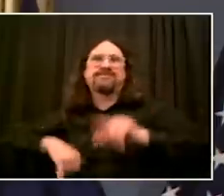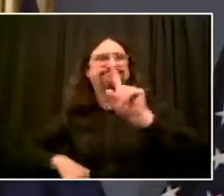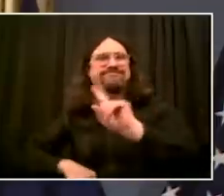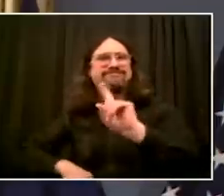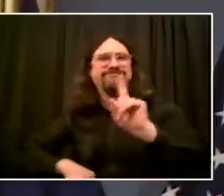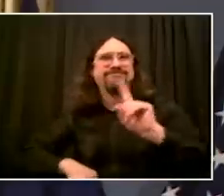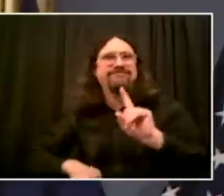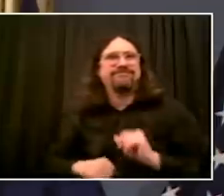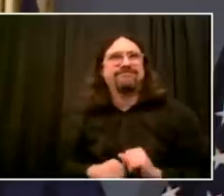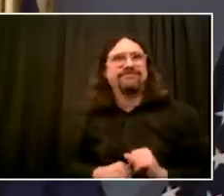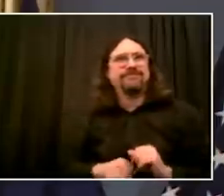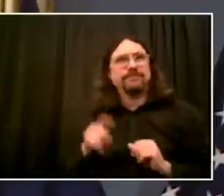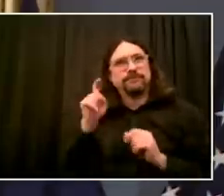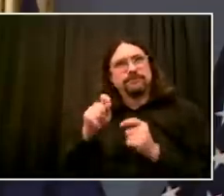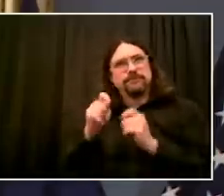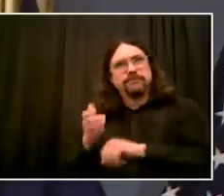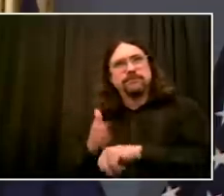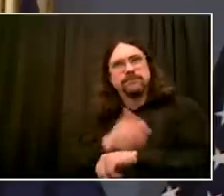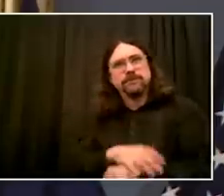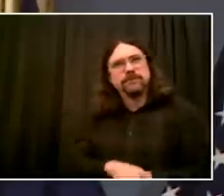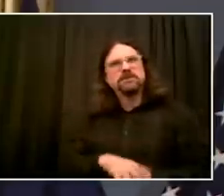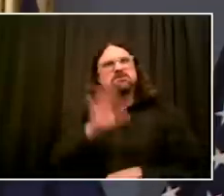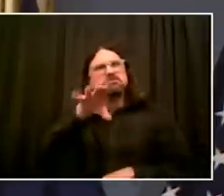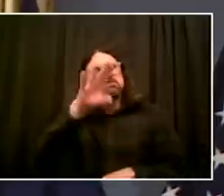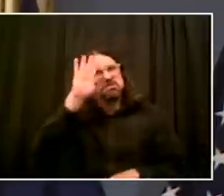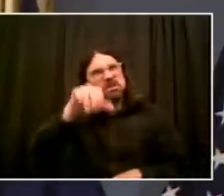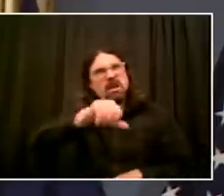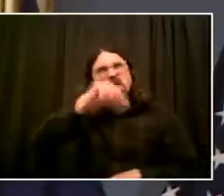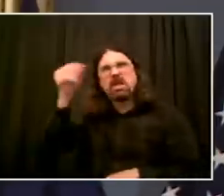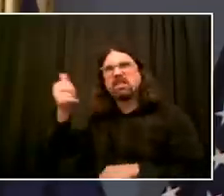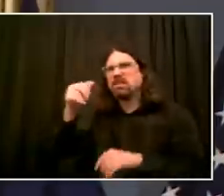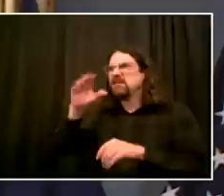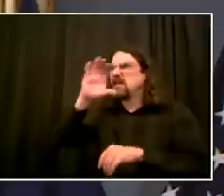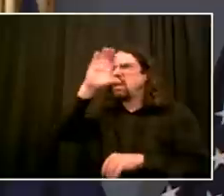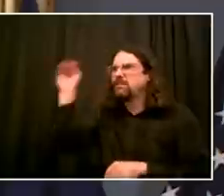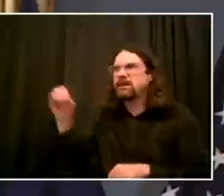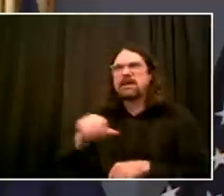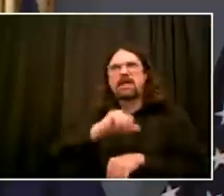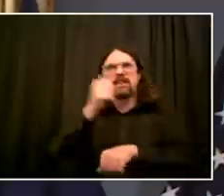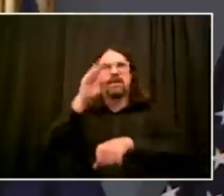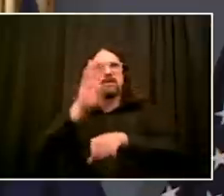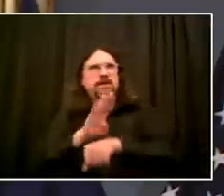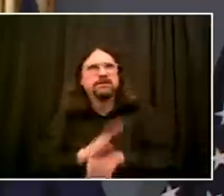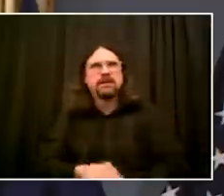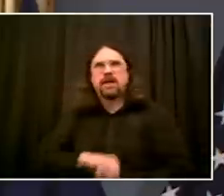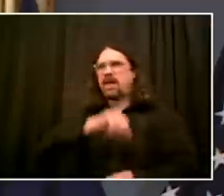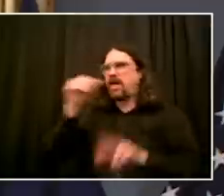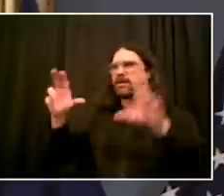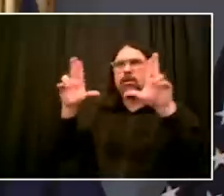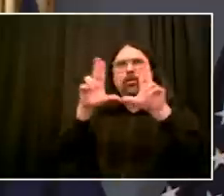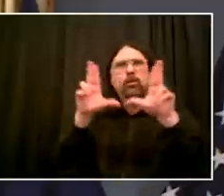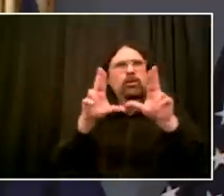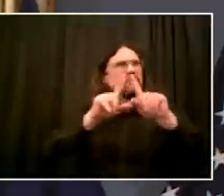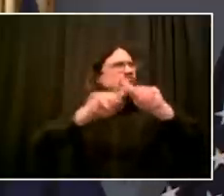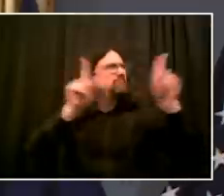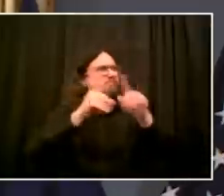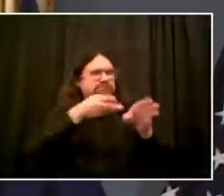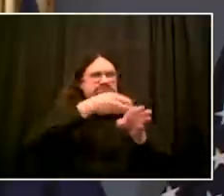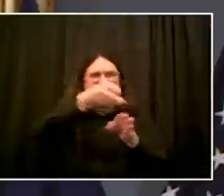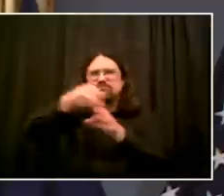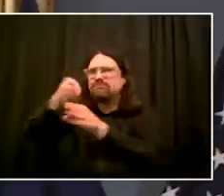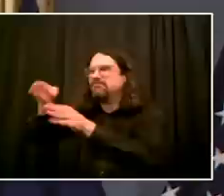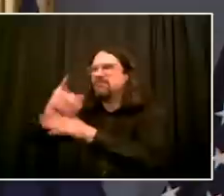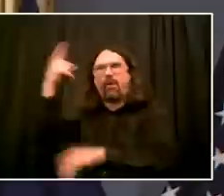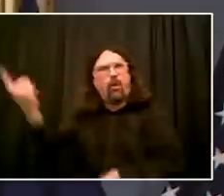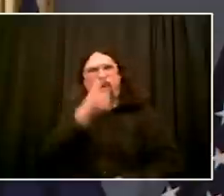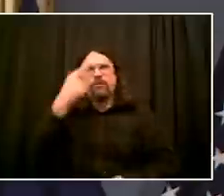And it's the 21st century. There is no reason that police unions couldn't say, you know what, there are